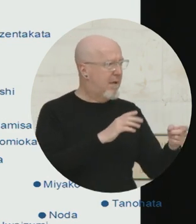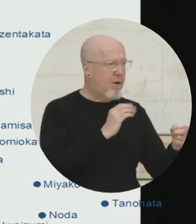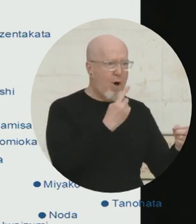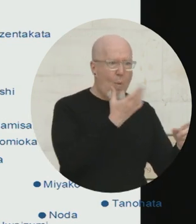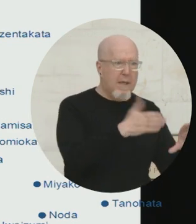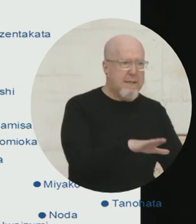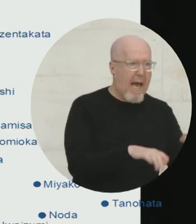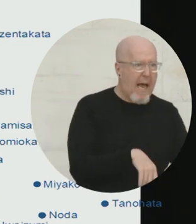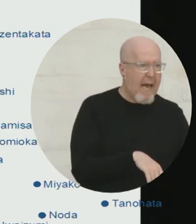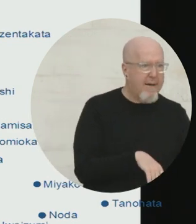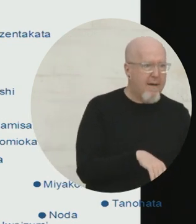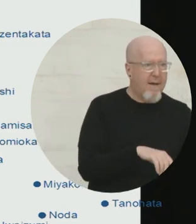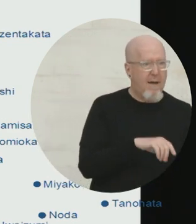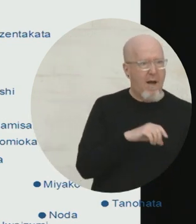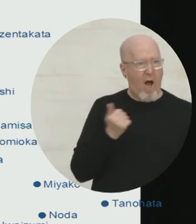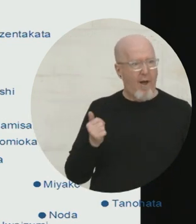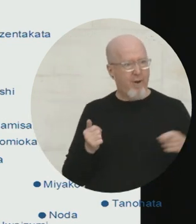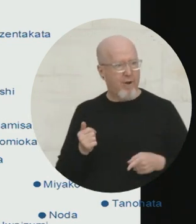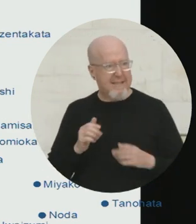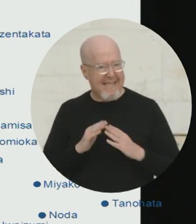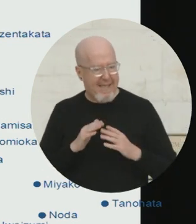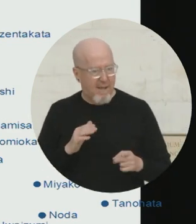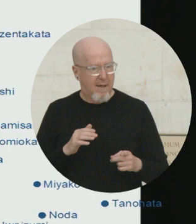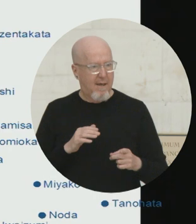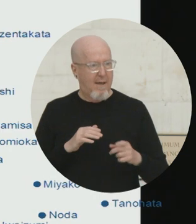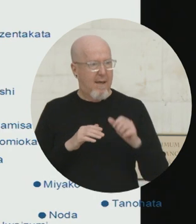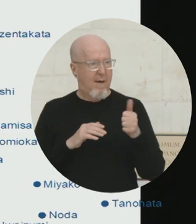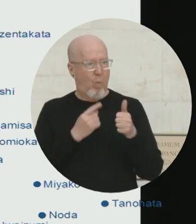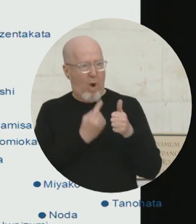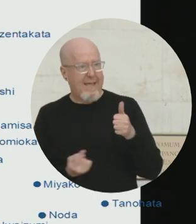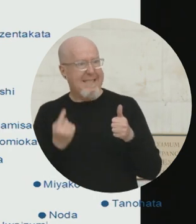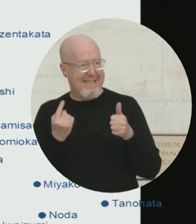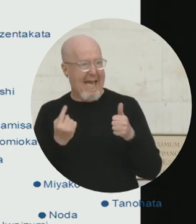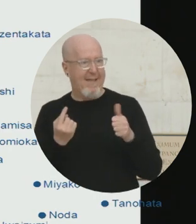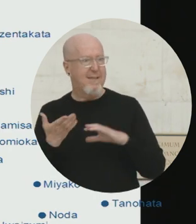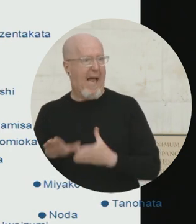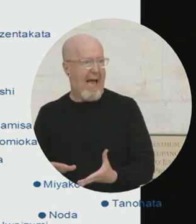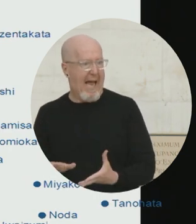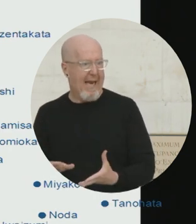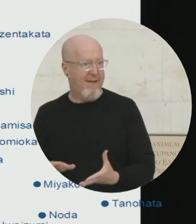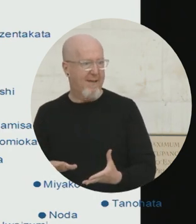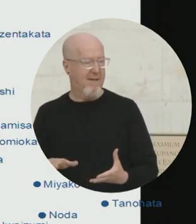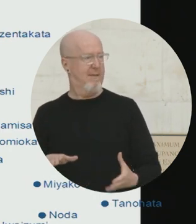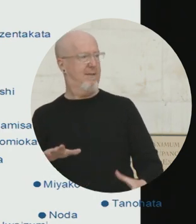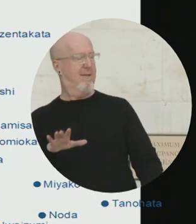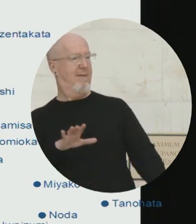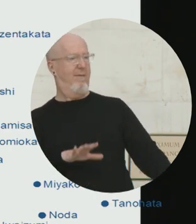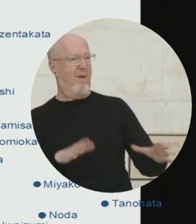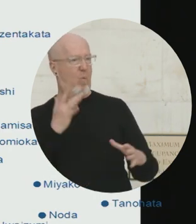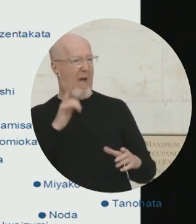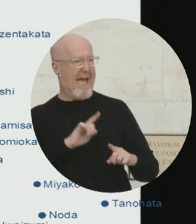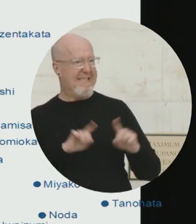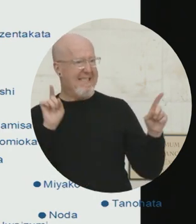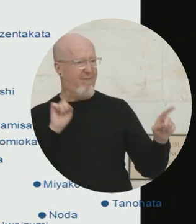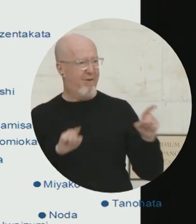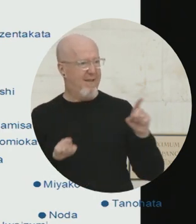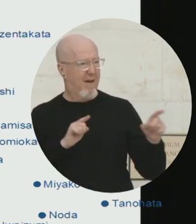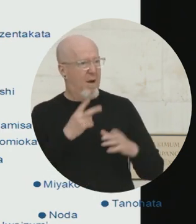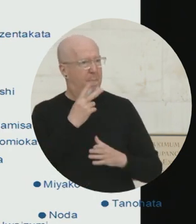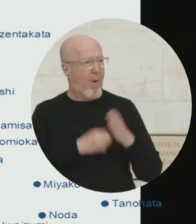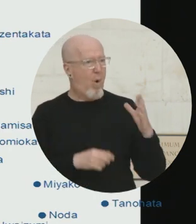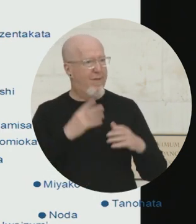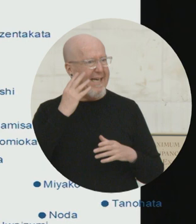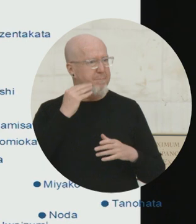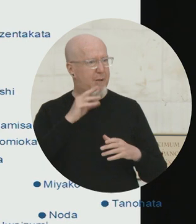In some areas, as many as one in ten people died in that wave. What drove that difference? Why did some communities